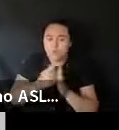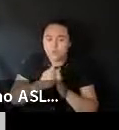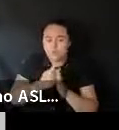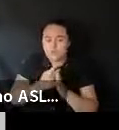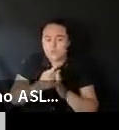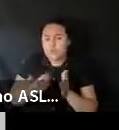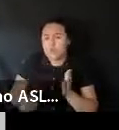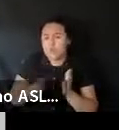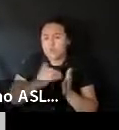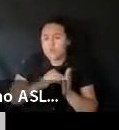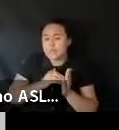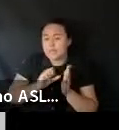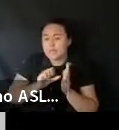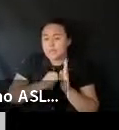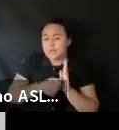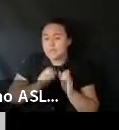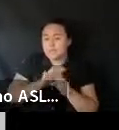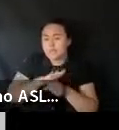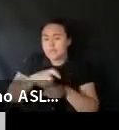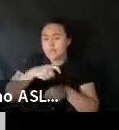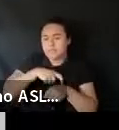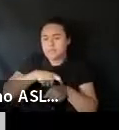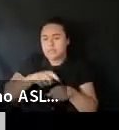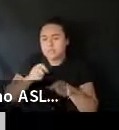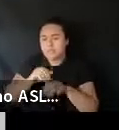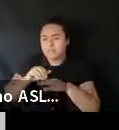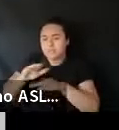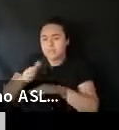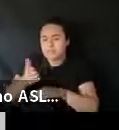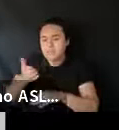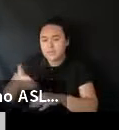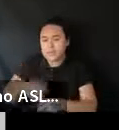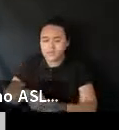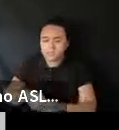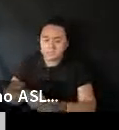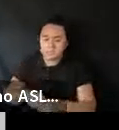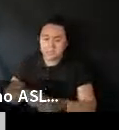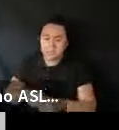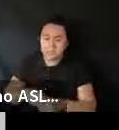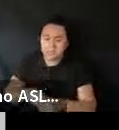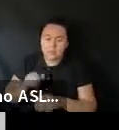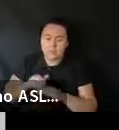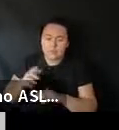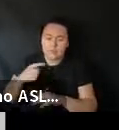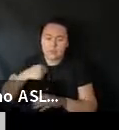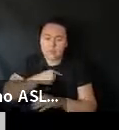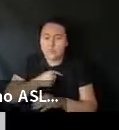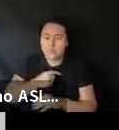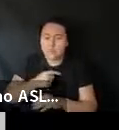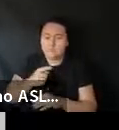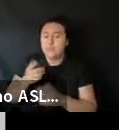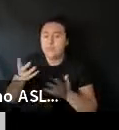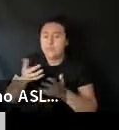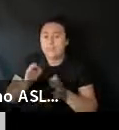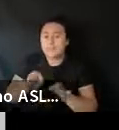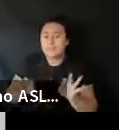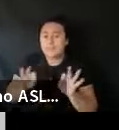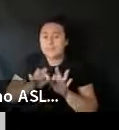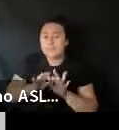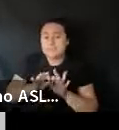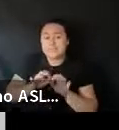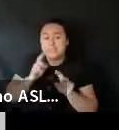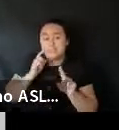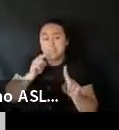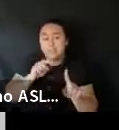You've got. Plenty of time to. To submit that in there. Uh. To us. Uh. But what's key here. Is.